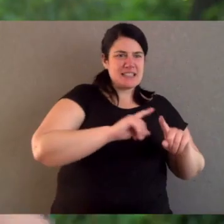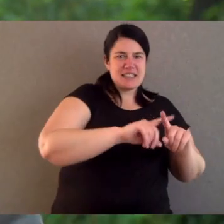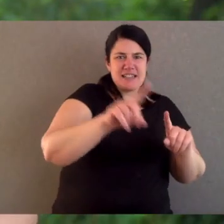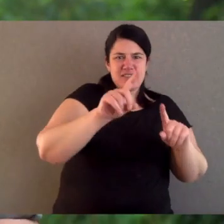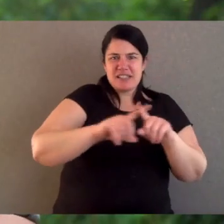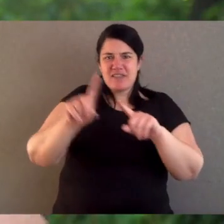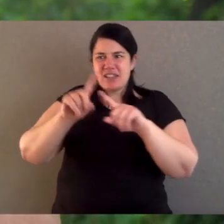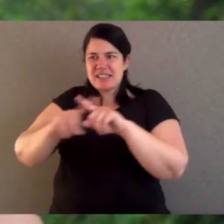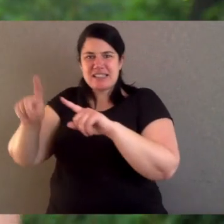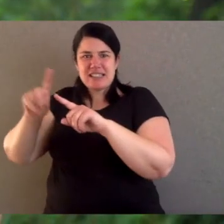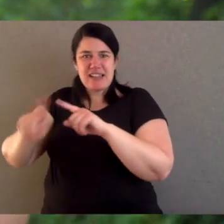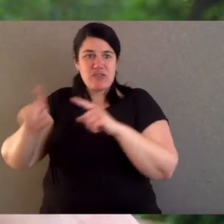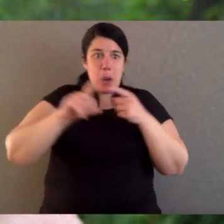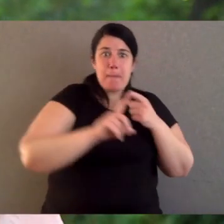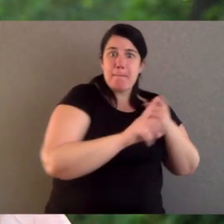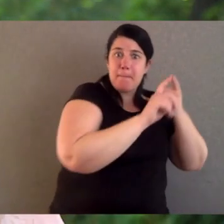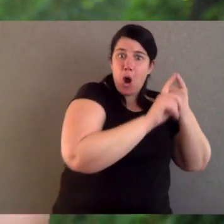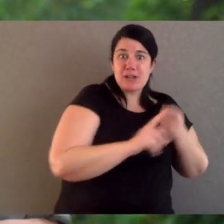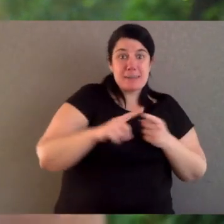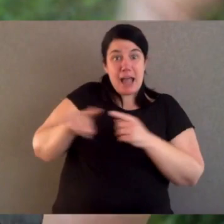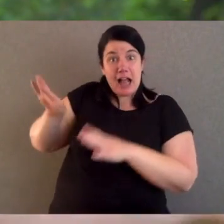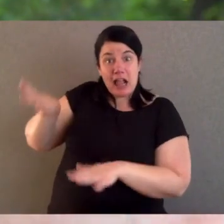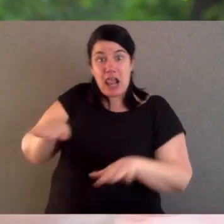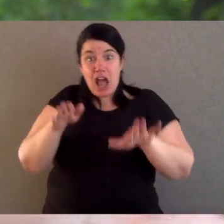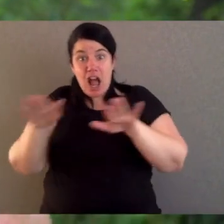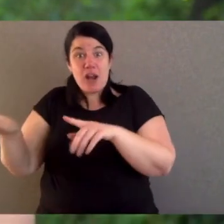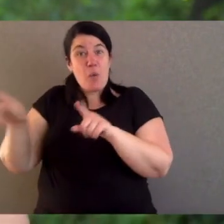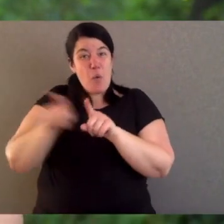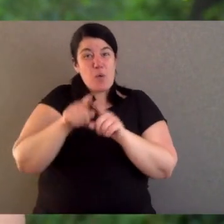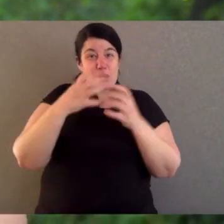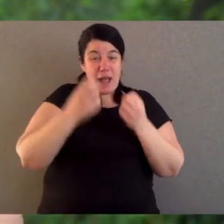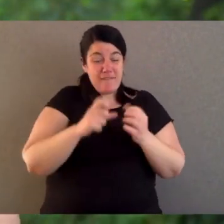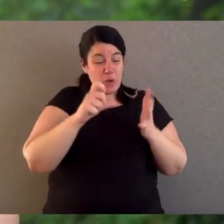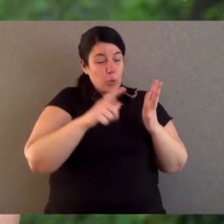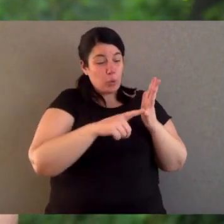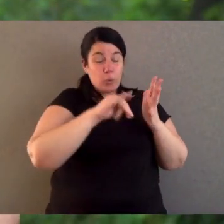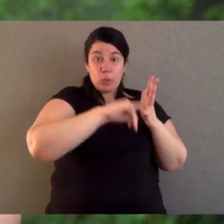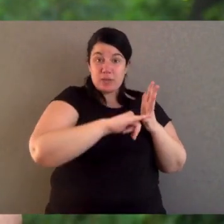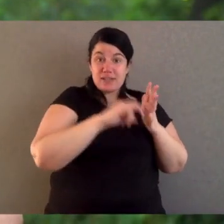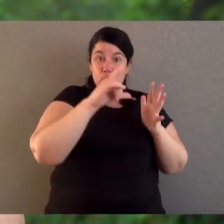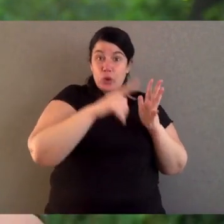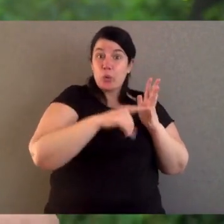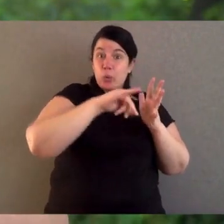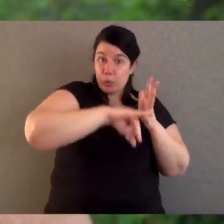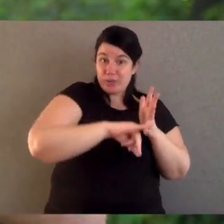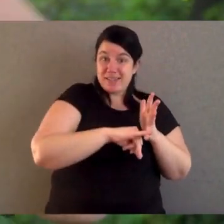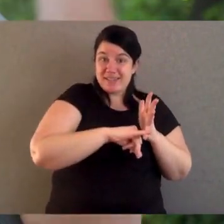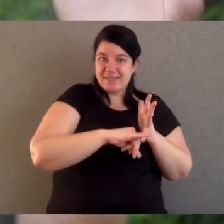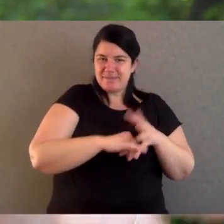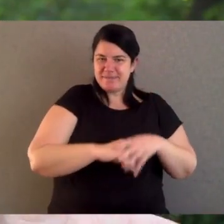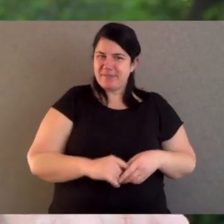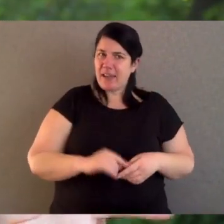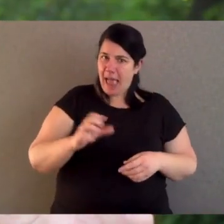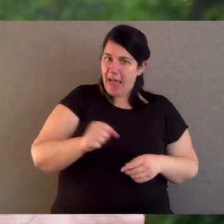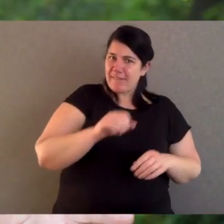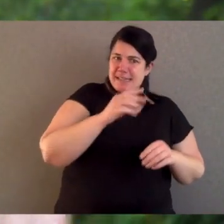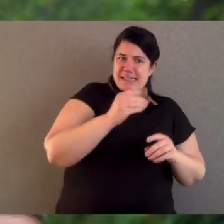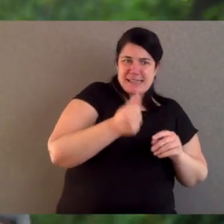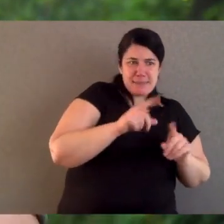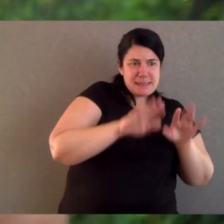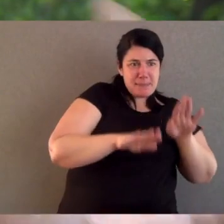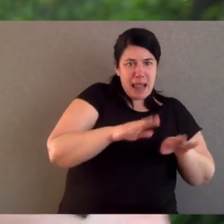There's a whole range of possums and gliders found throughout Australia. There's even a couple of couscous. Now whilst they're all similar,